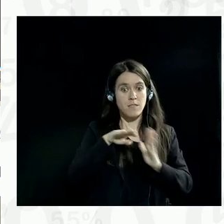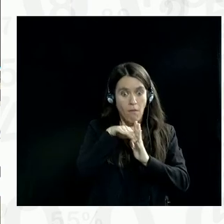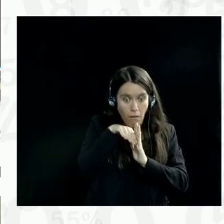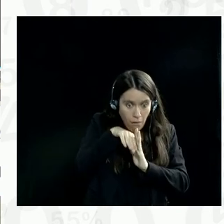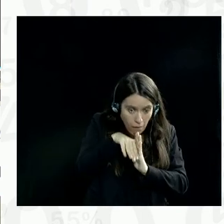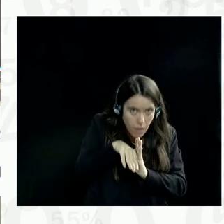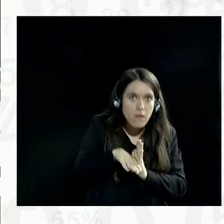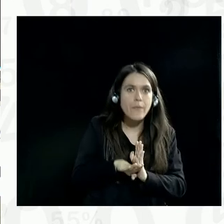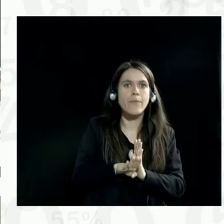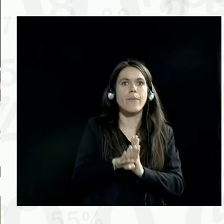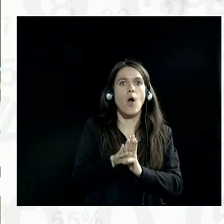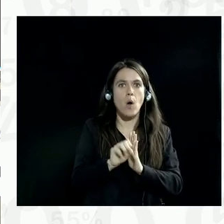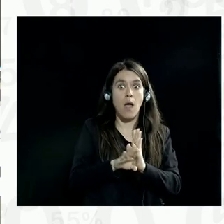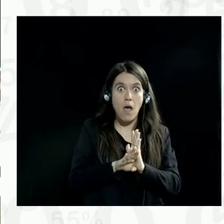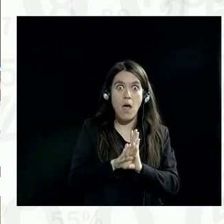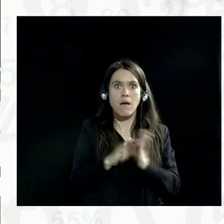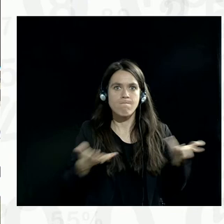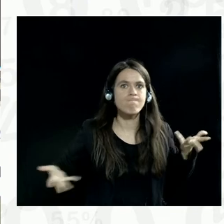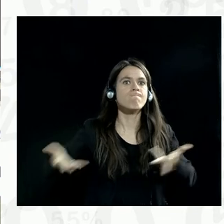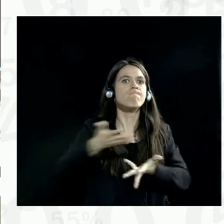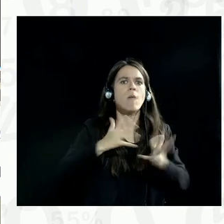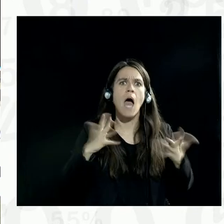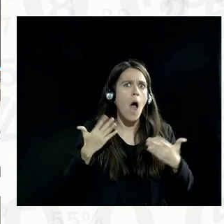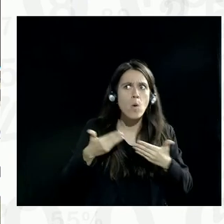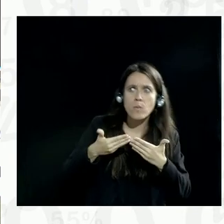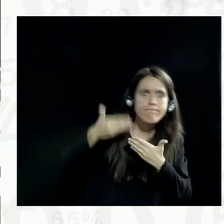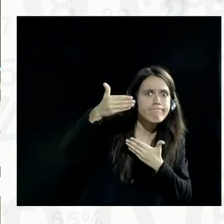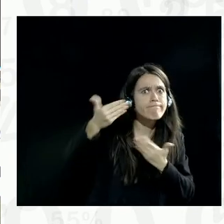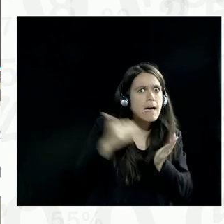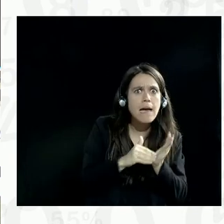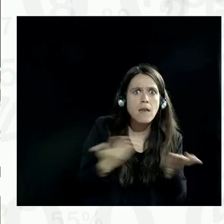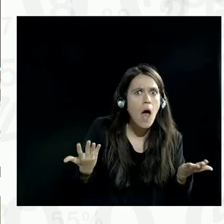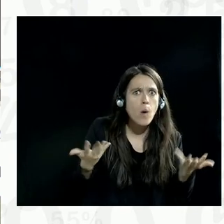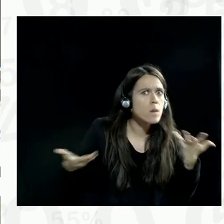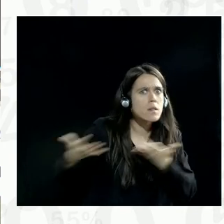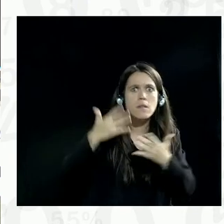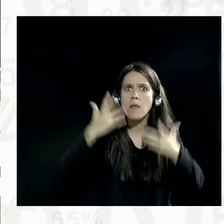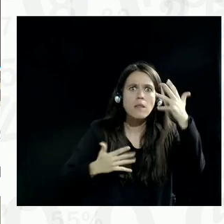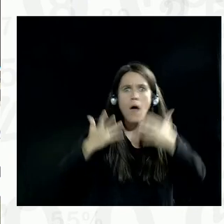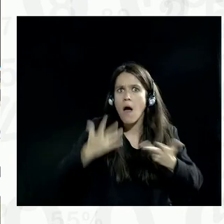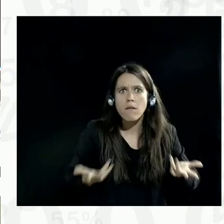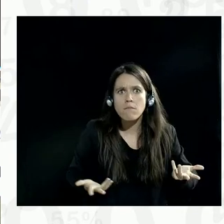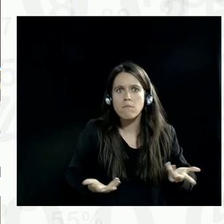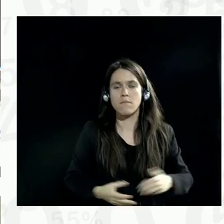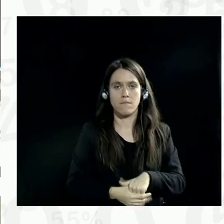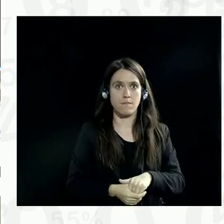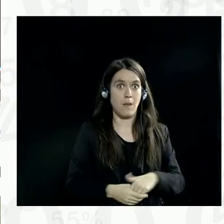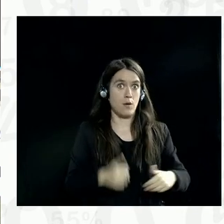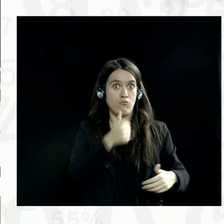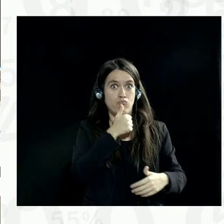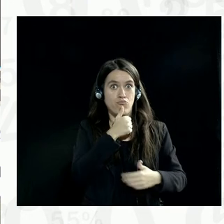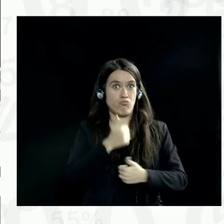these are absolutely crucial conversations to have. We should not make assumptions, because even if the private sector has